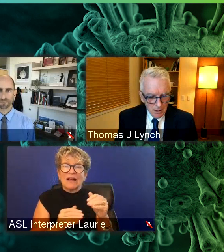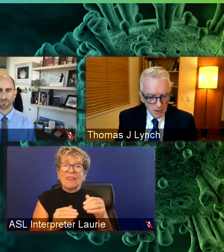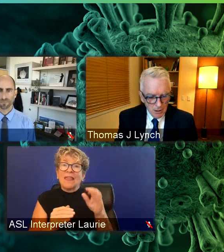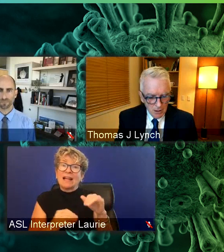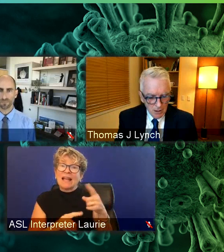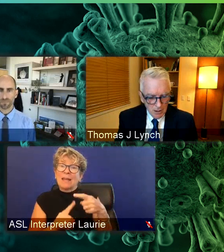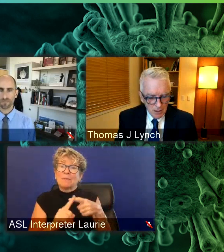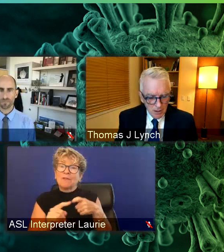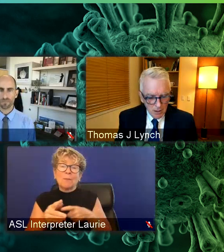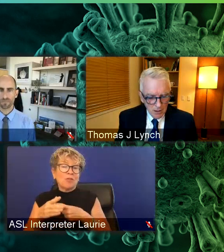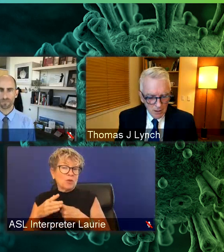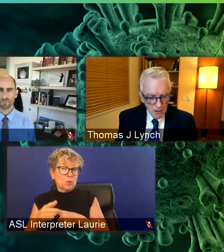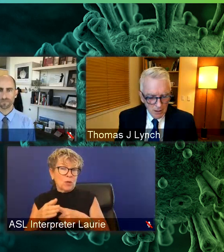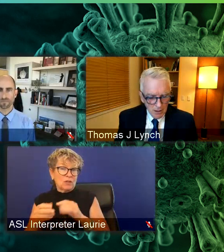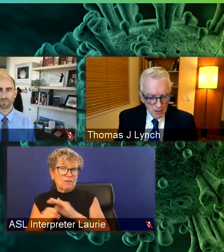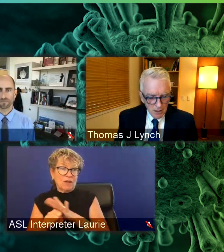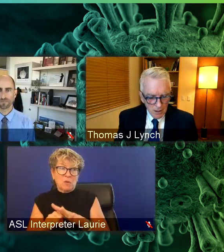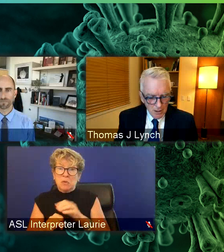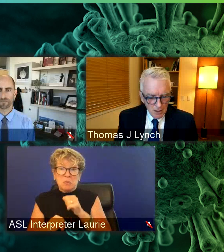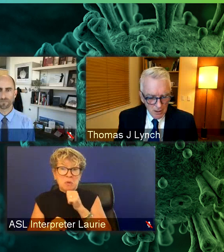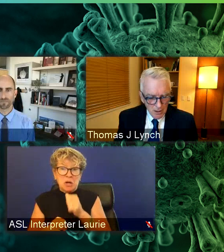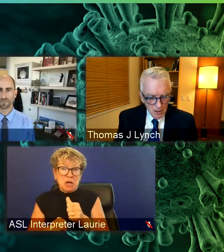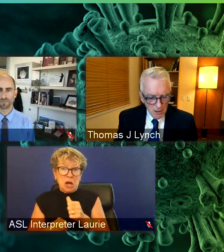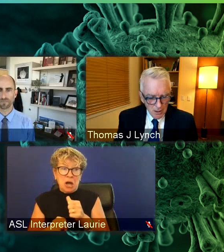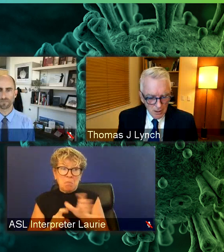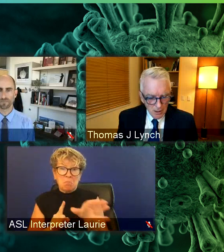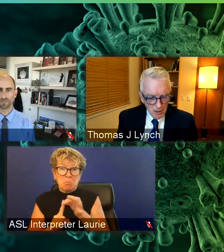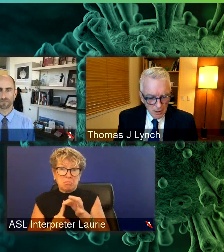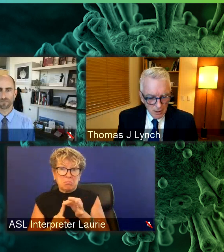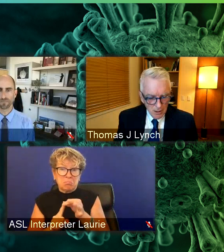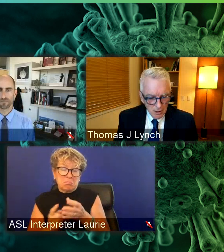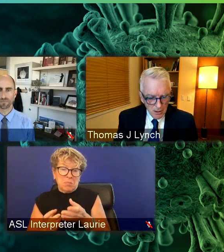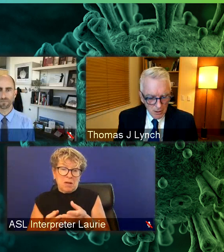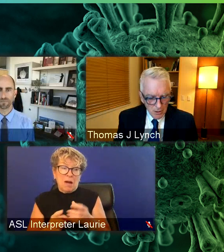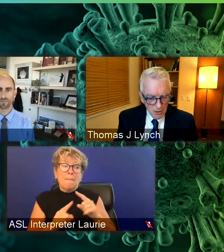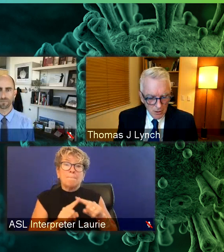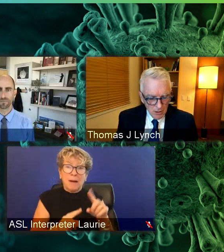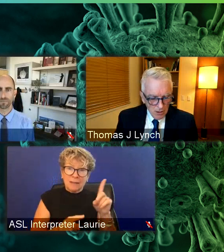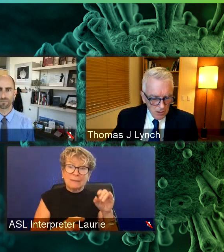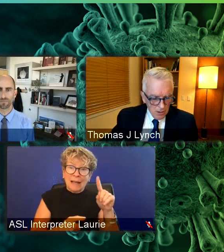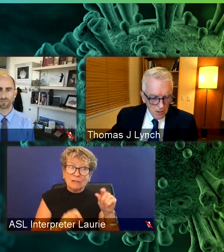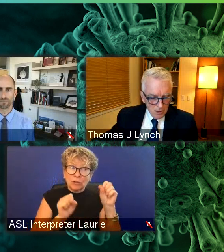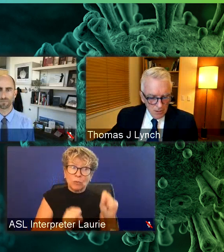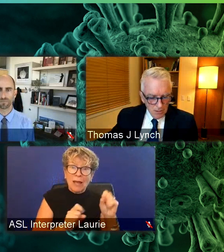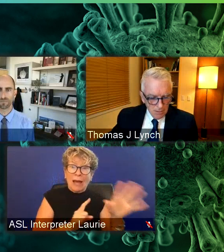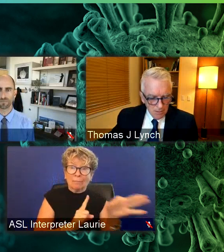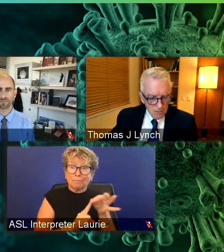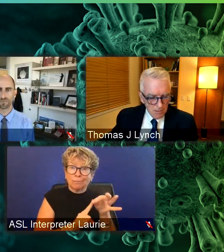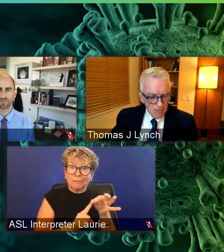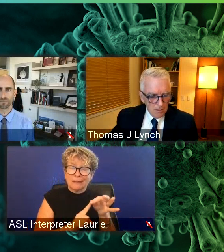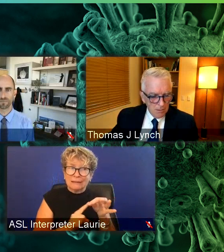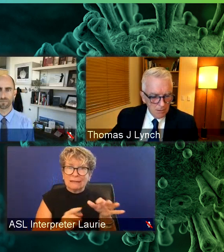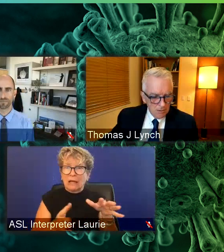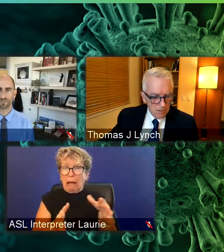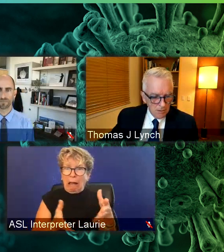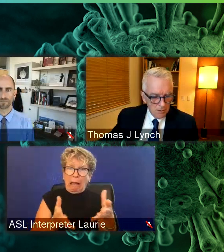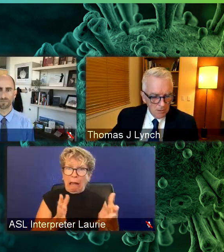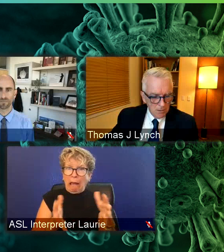you might not have had a transmission event, whereas with with Delta, you would. So you can kind of think of these borderline situations.